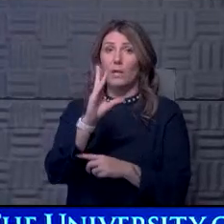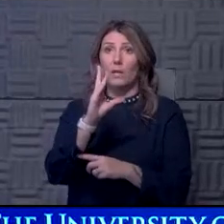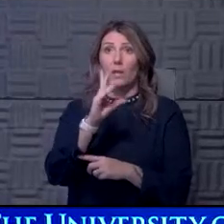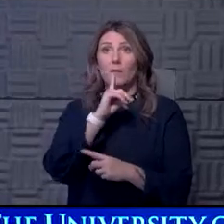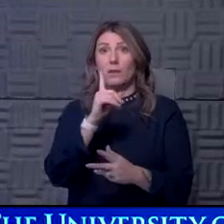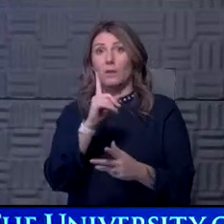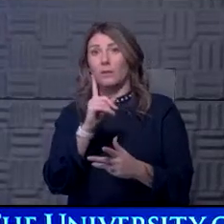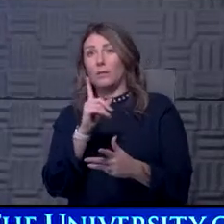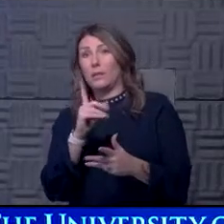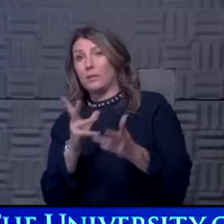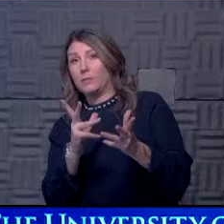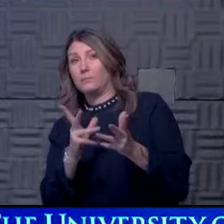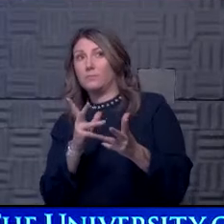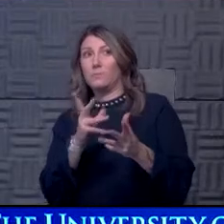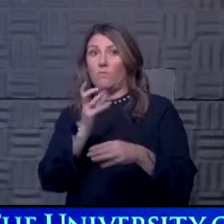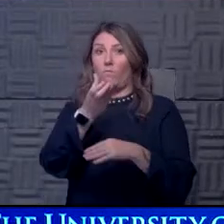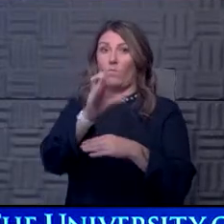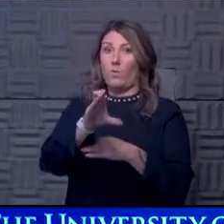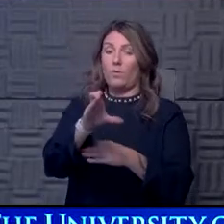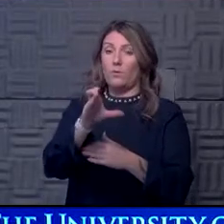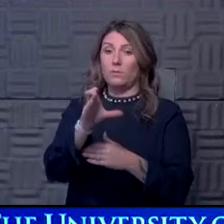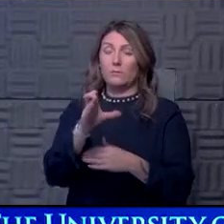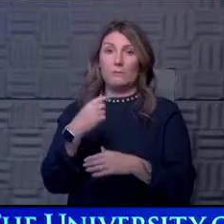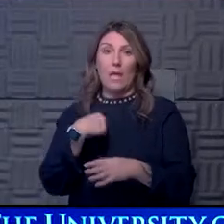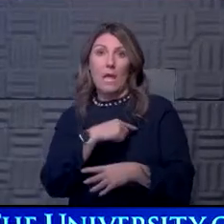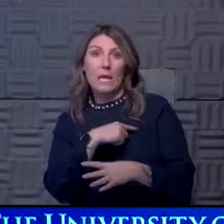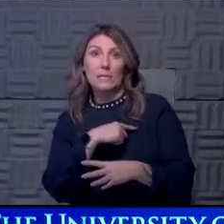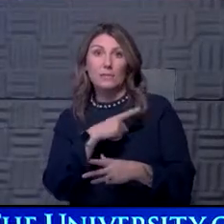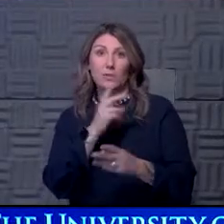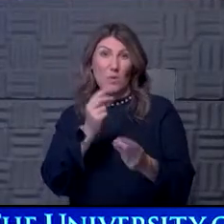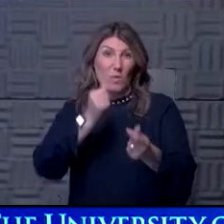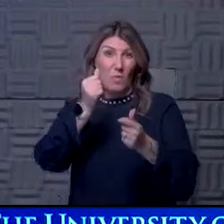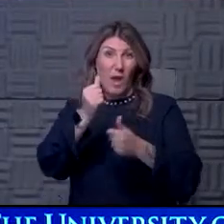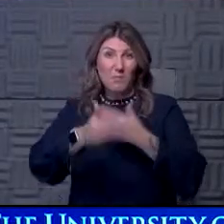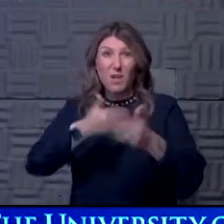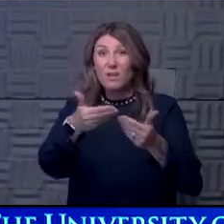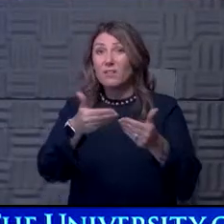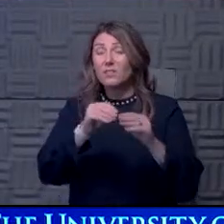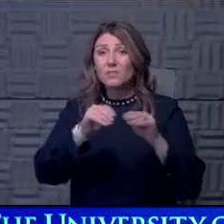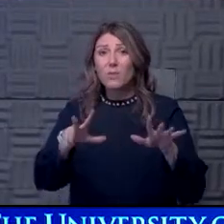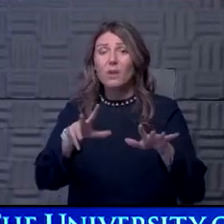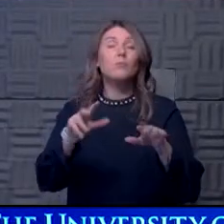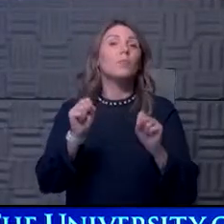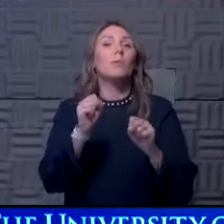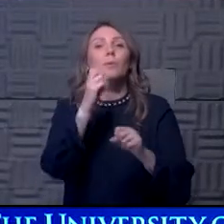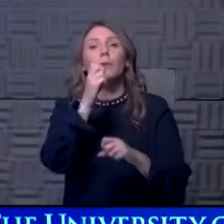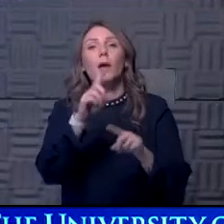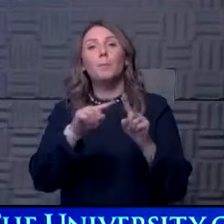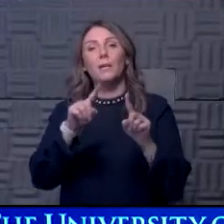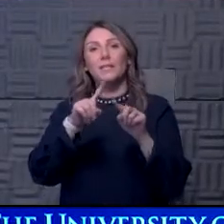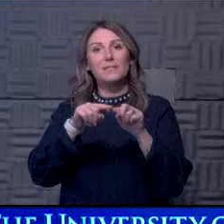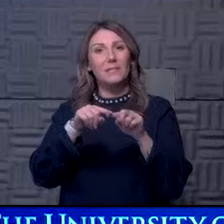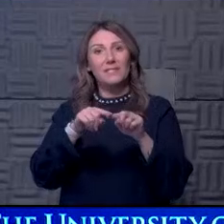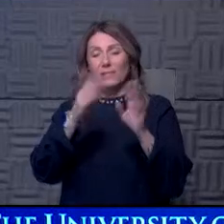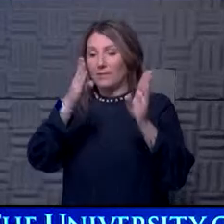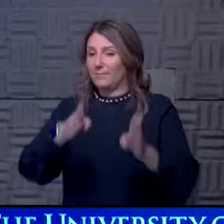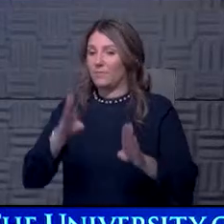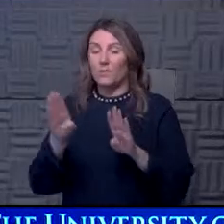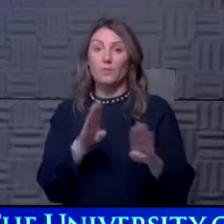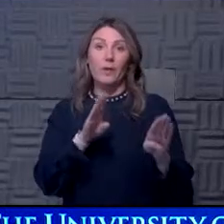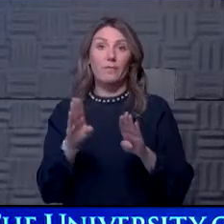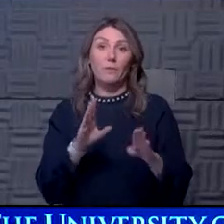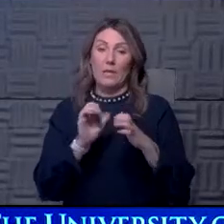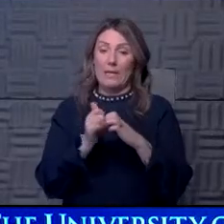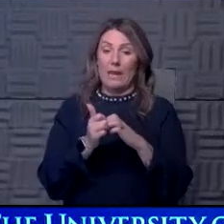push us over the edge, um, to a very rapid rate of spread? Uh, probably not, uh, but I think it depends on individual behavior and